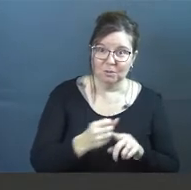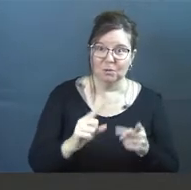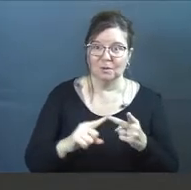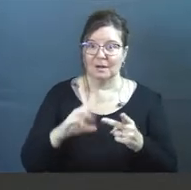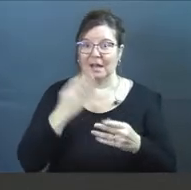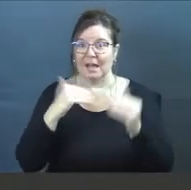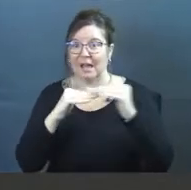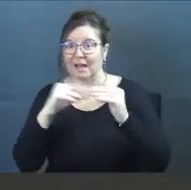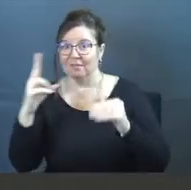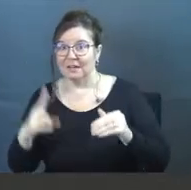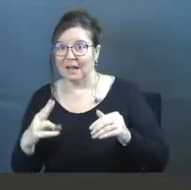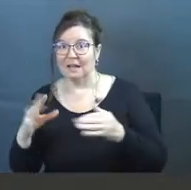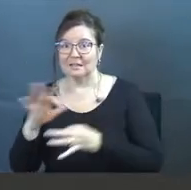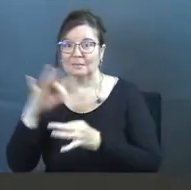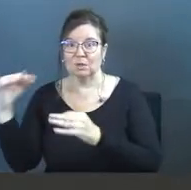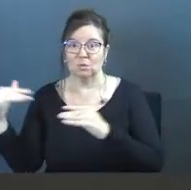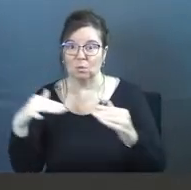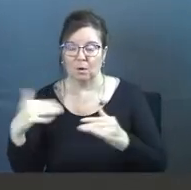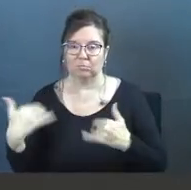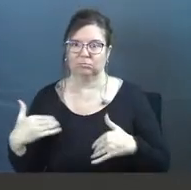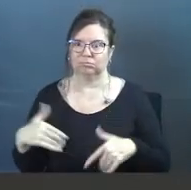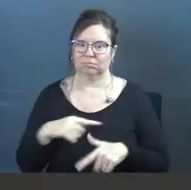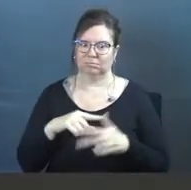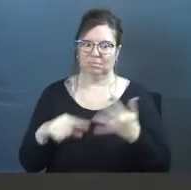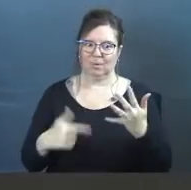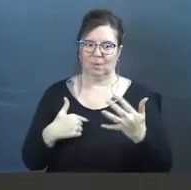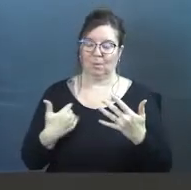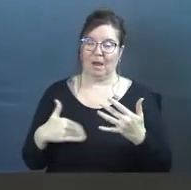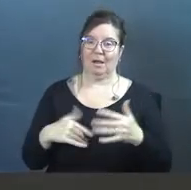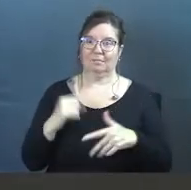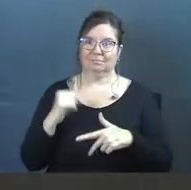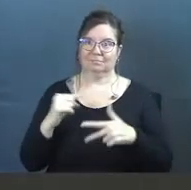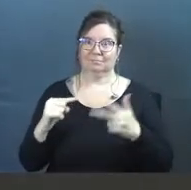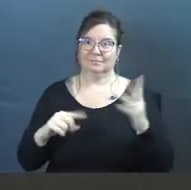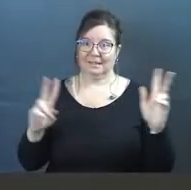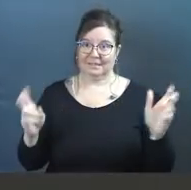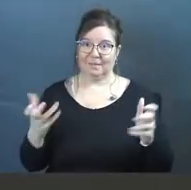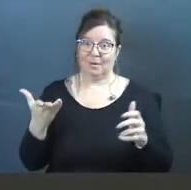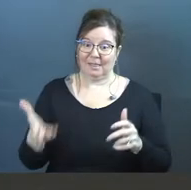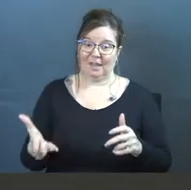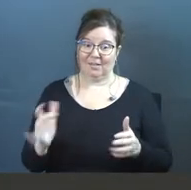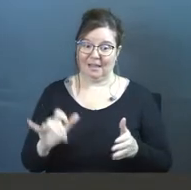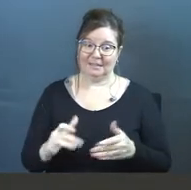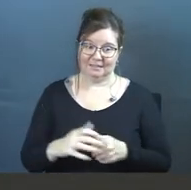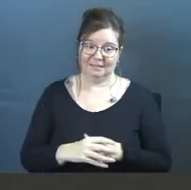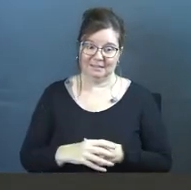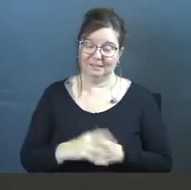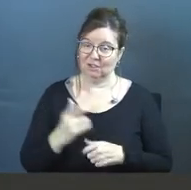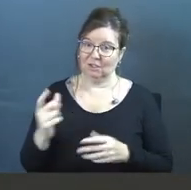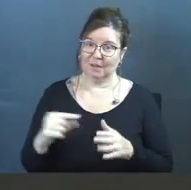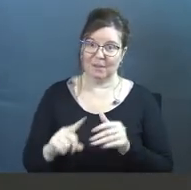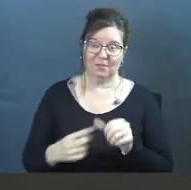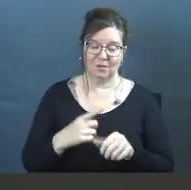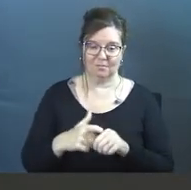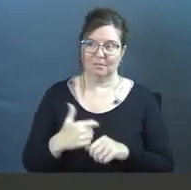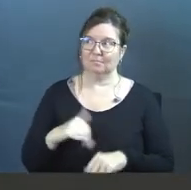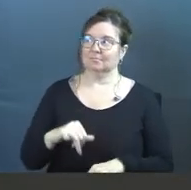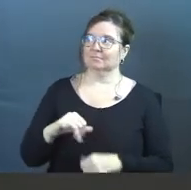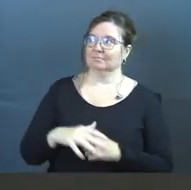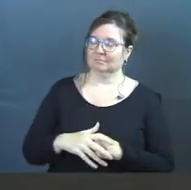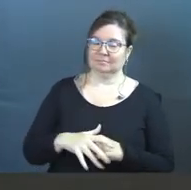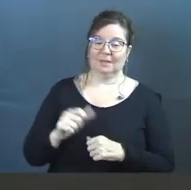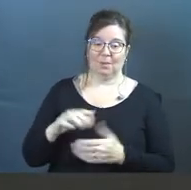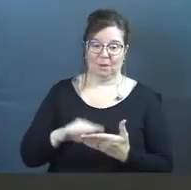heaven and hell, spiritual warfare. And it's like, man, what a lineup of topics right there. It's like, you're coming to the first time, you're like, hmm,